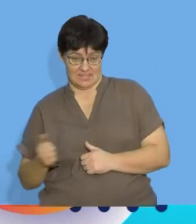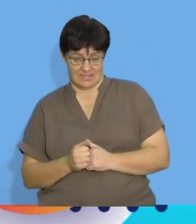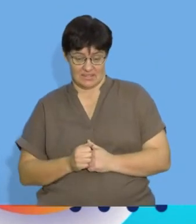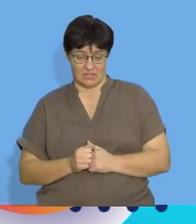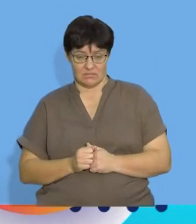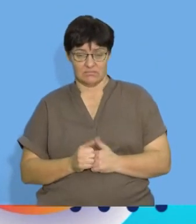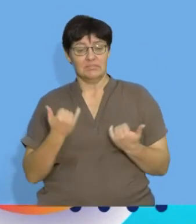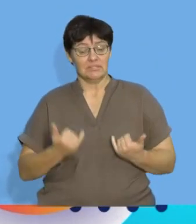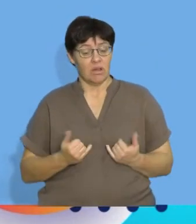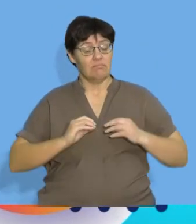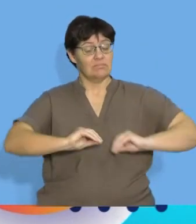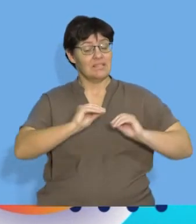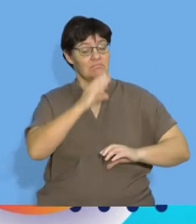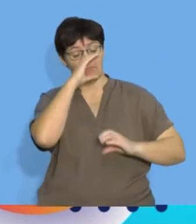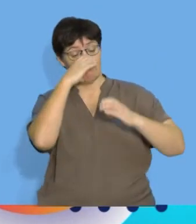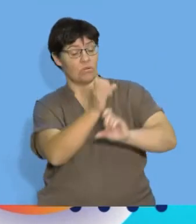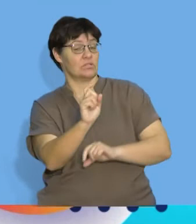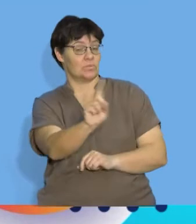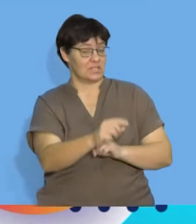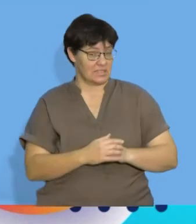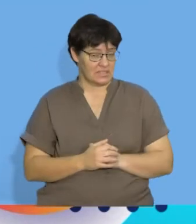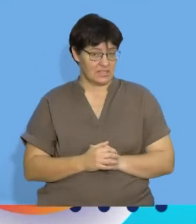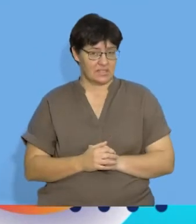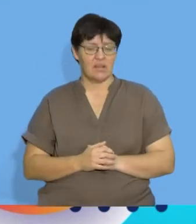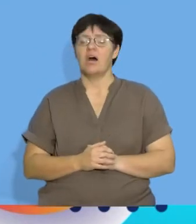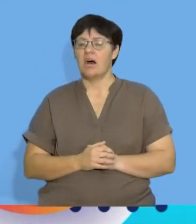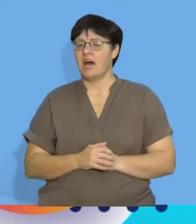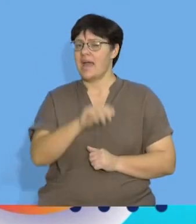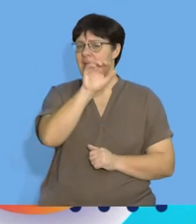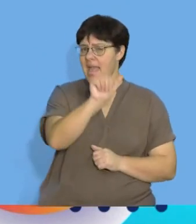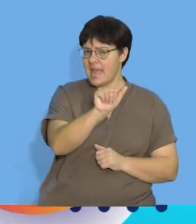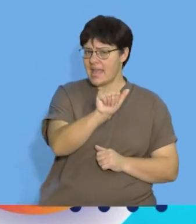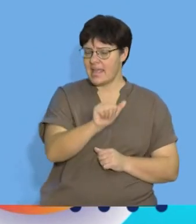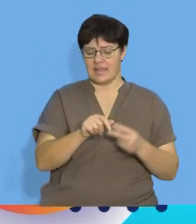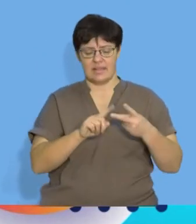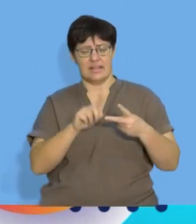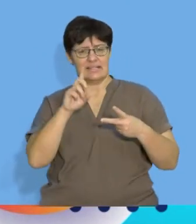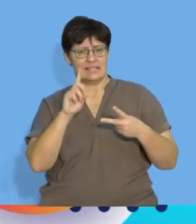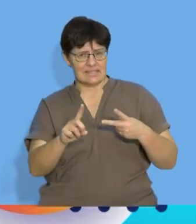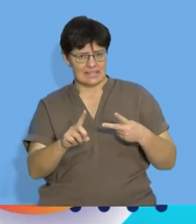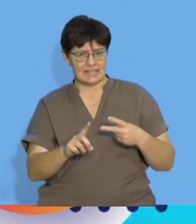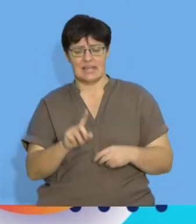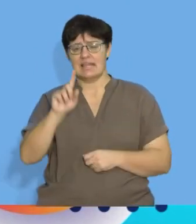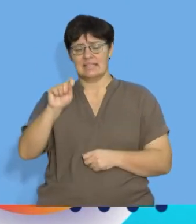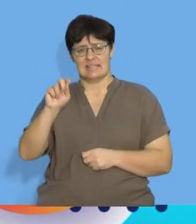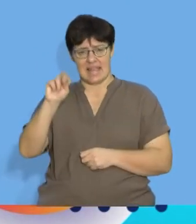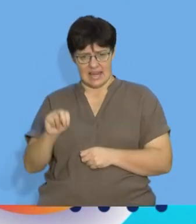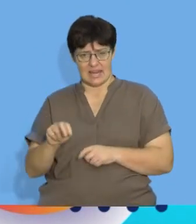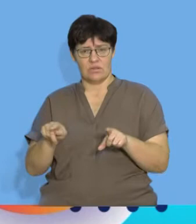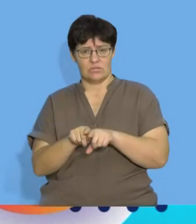lesson I'm going to be focusing on how we can calculate A D T N and N